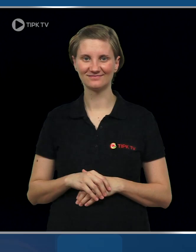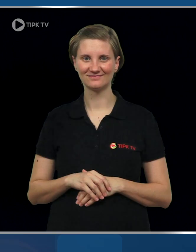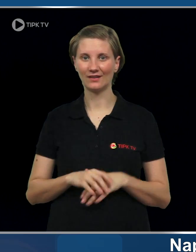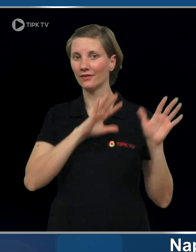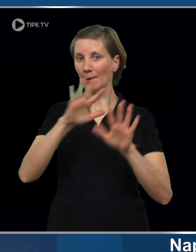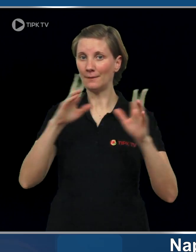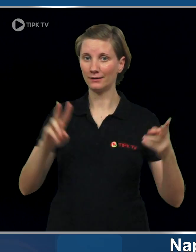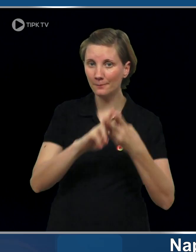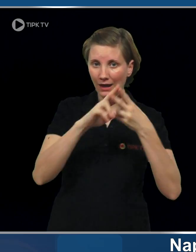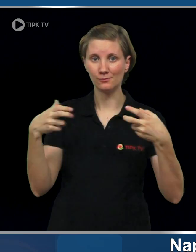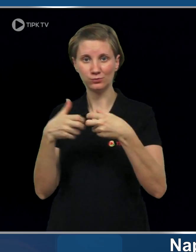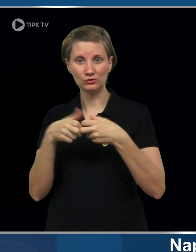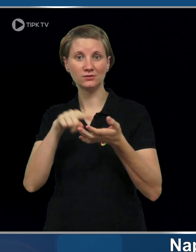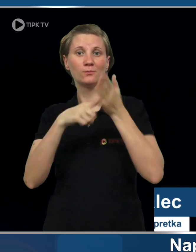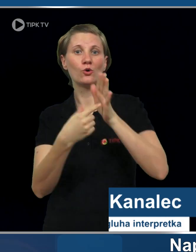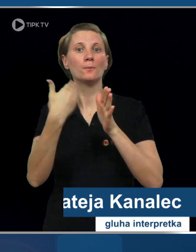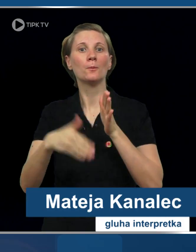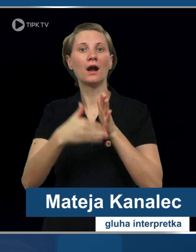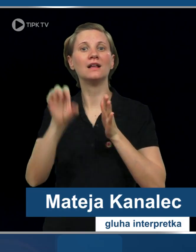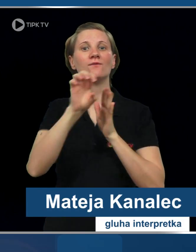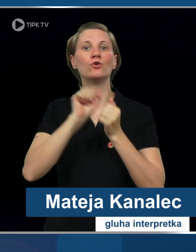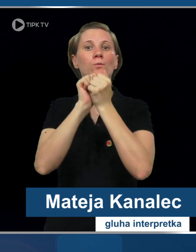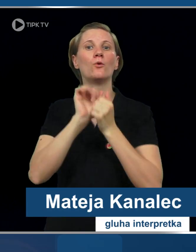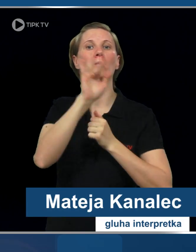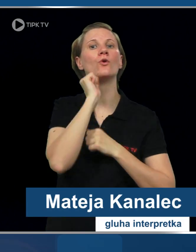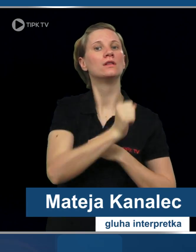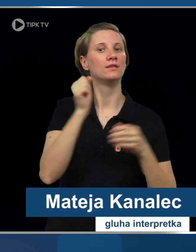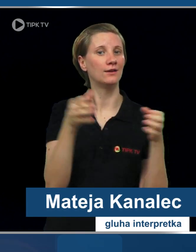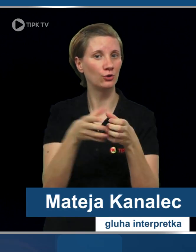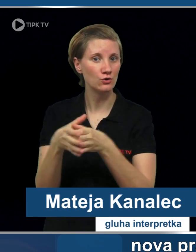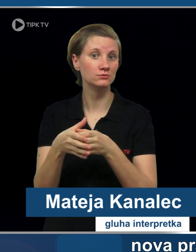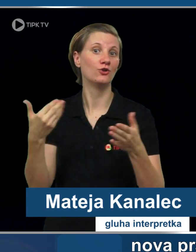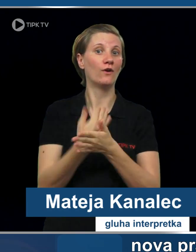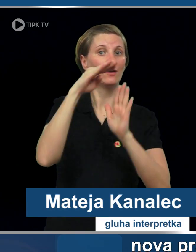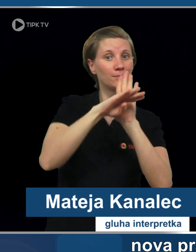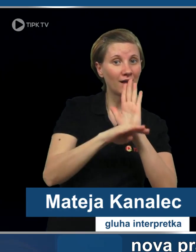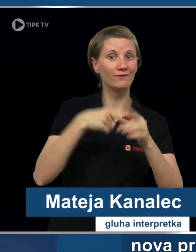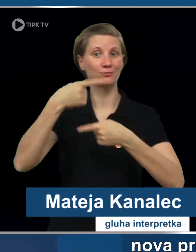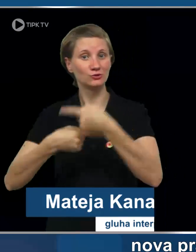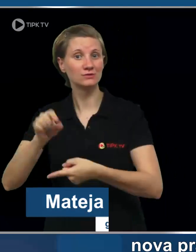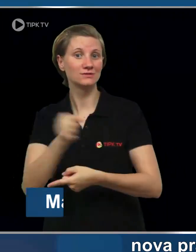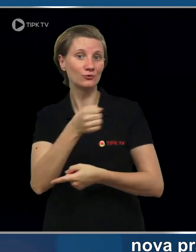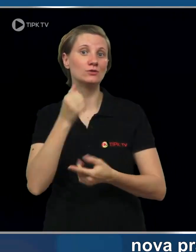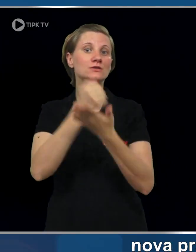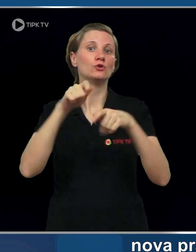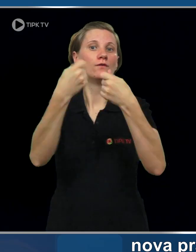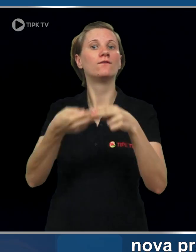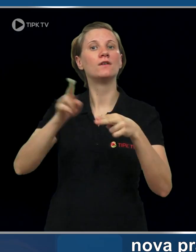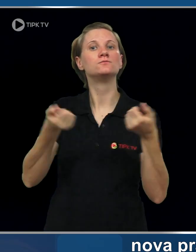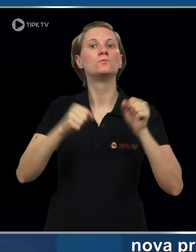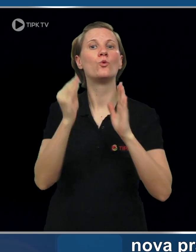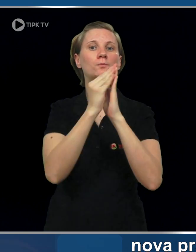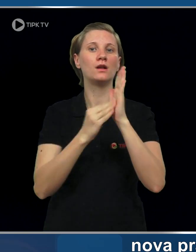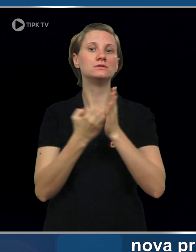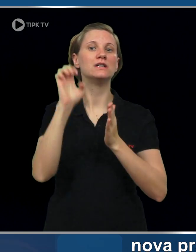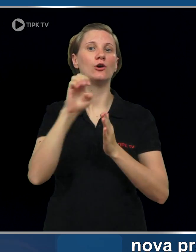The attacks in Brussels and Paris exposed shortcomings in Europe's fight against terrorism, but new rules and procedures seek